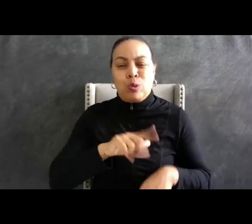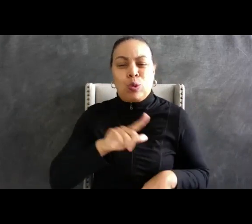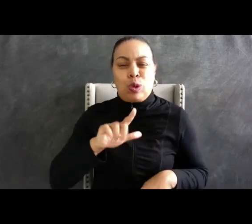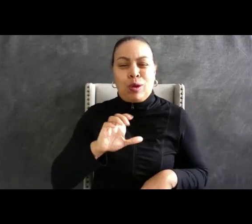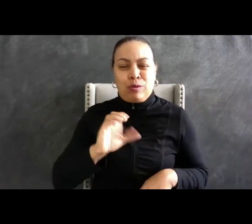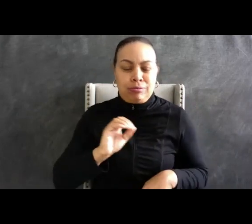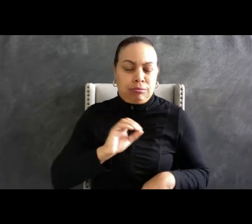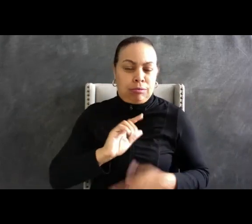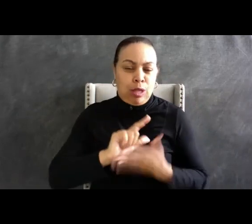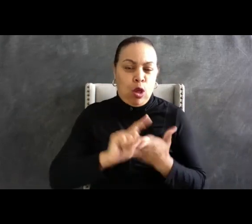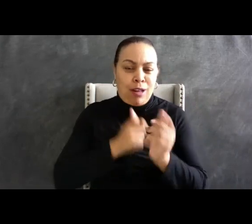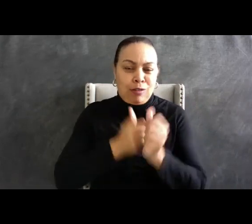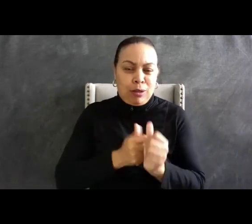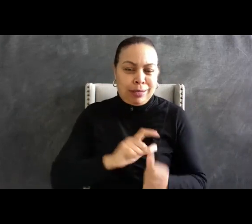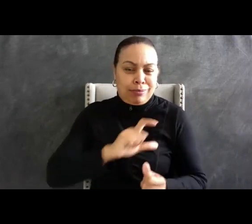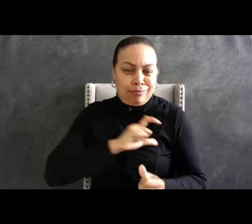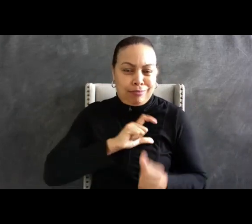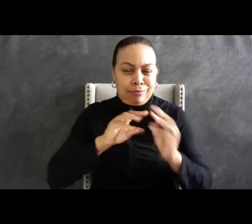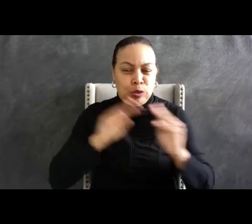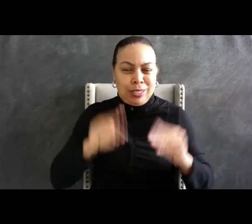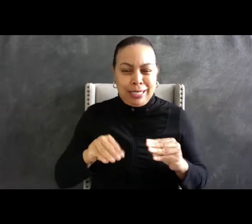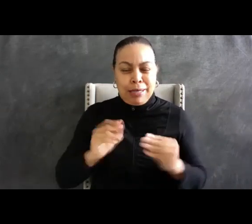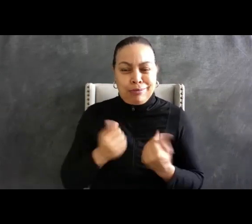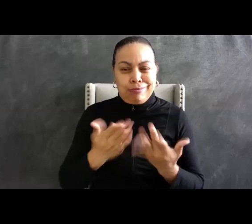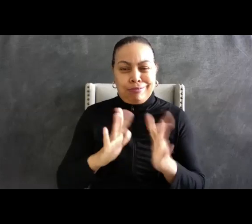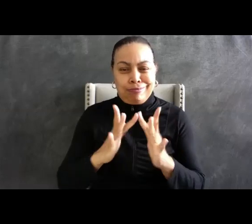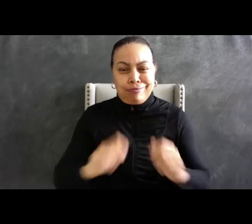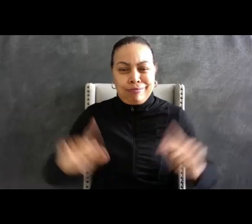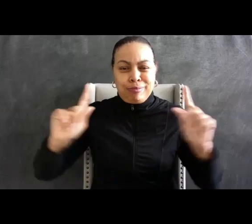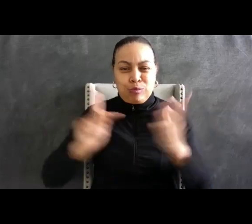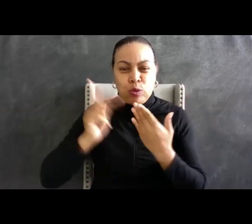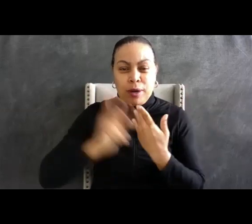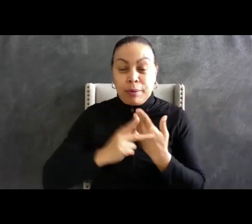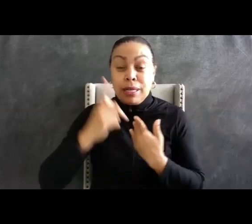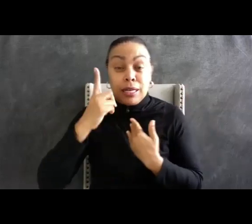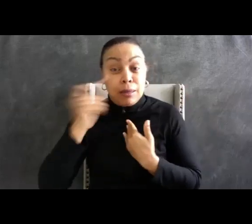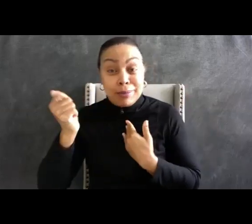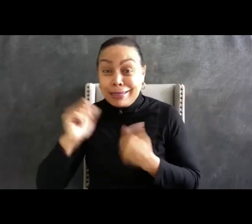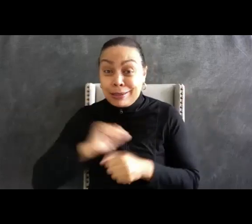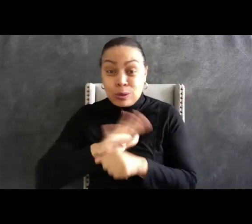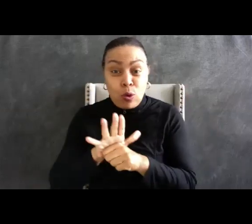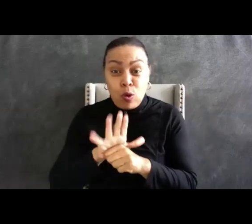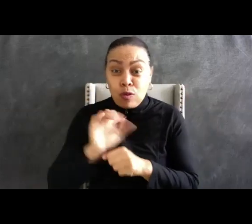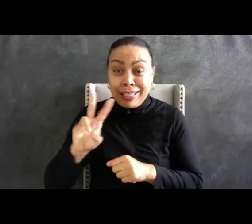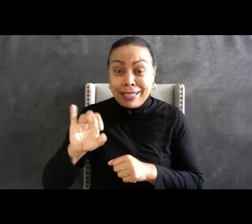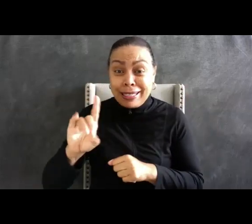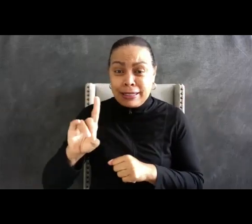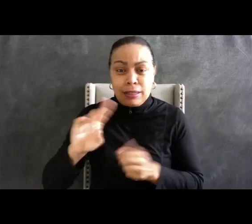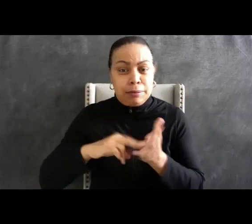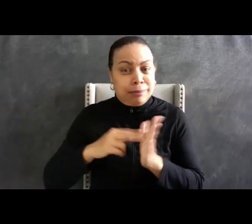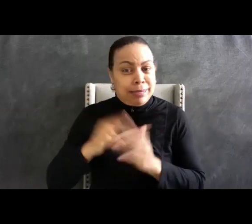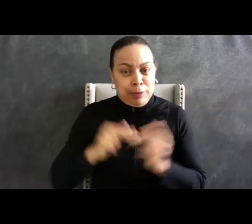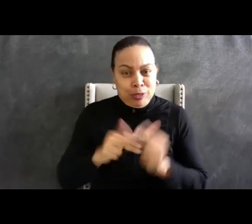of virtual programs. Due to COVID, our physical doors are temporarily closed, but we remain